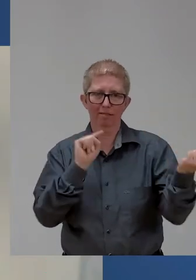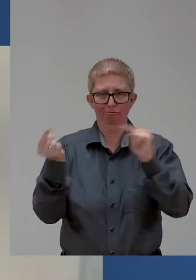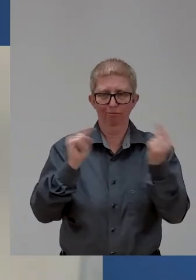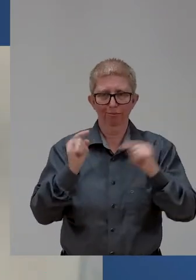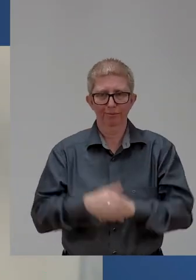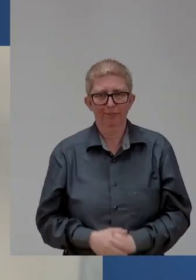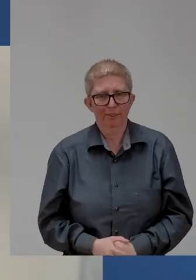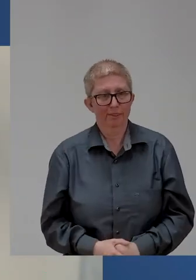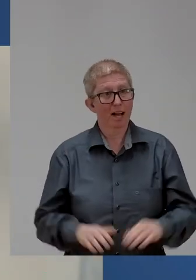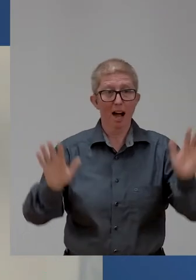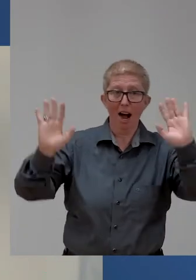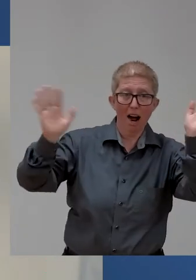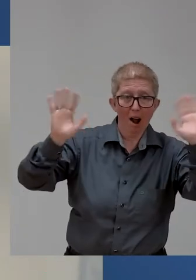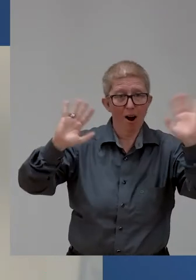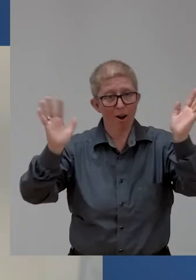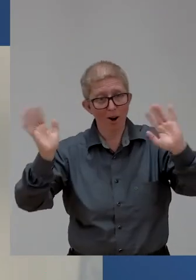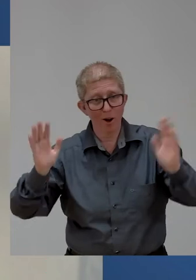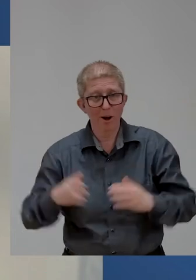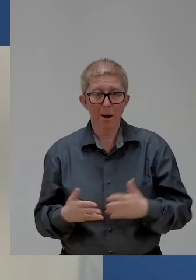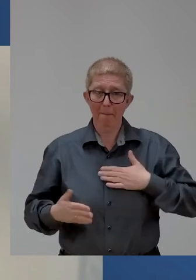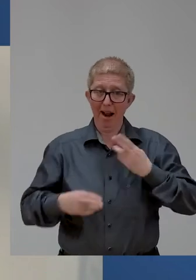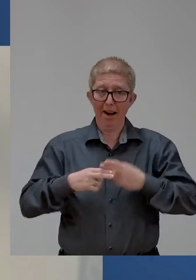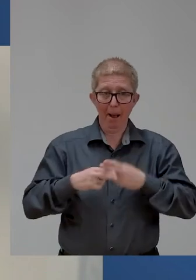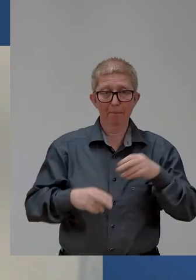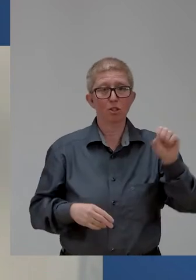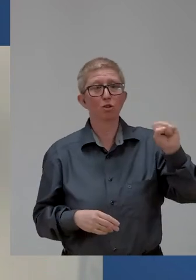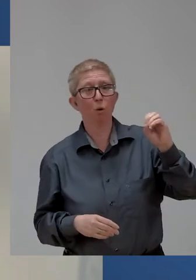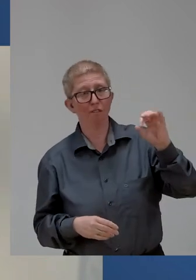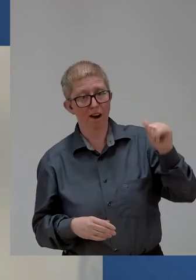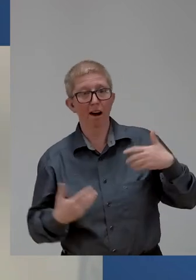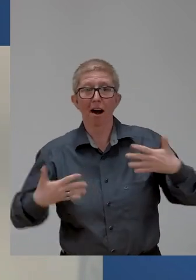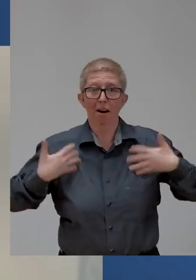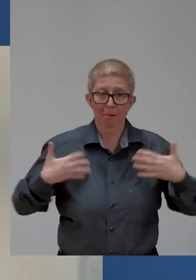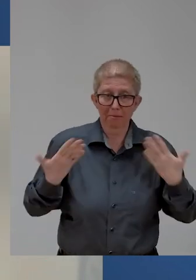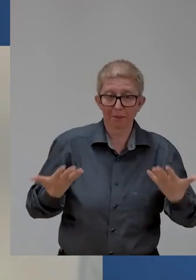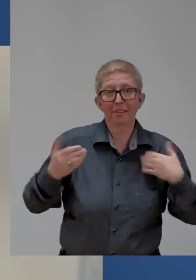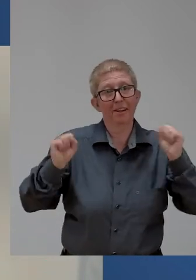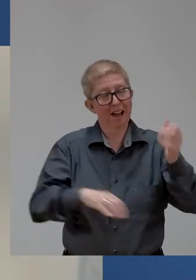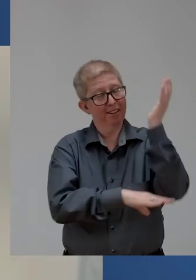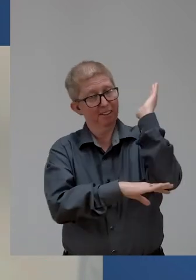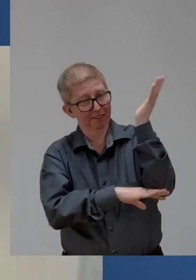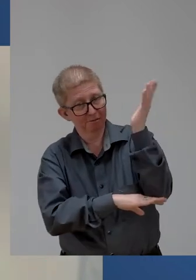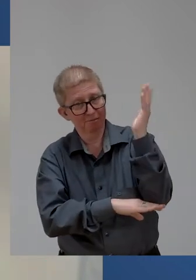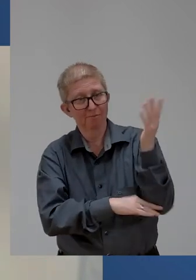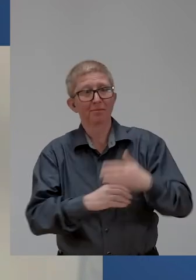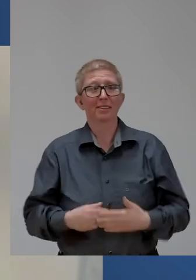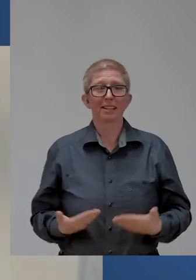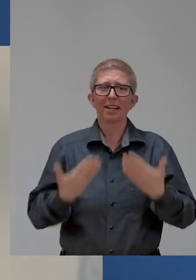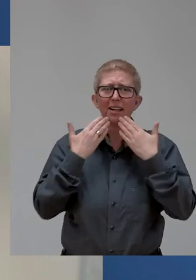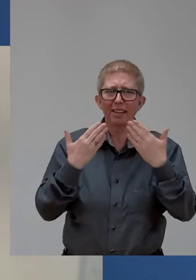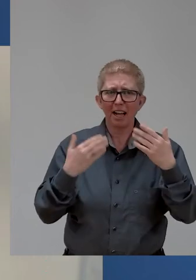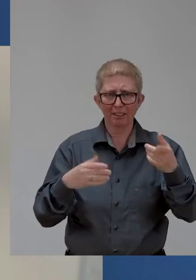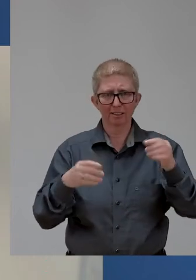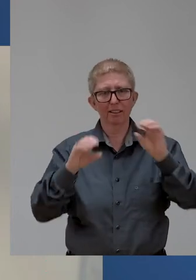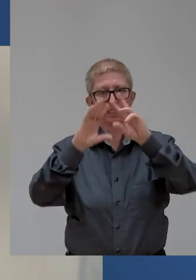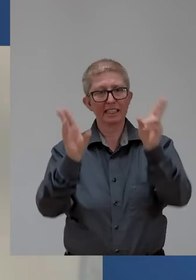Hi, everyone. My name is Sophia Korach, and I'm very honored to be speaking here to you all today. I wanted to thank the Zero Project for inviting me